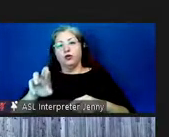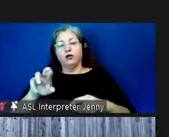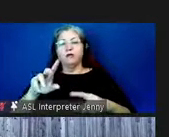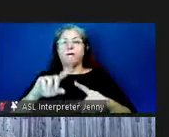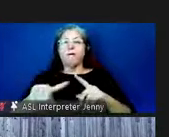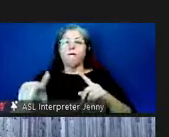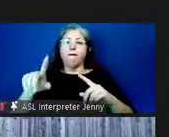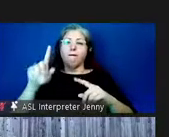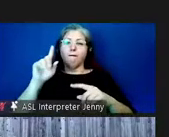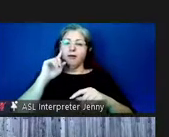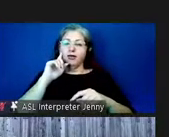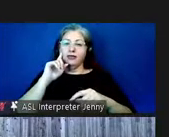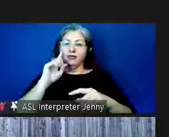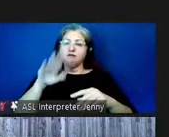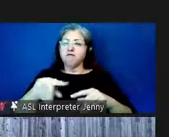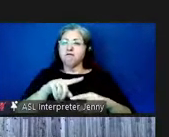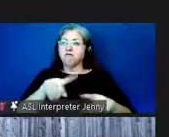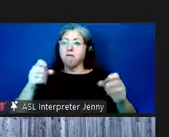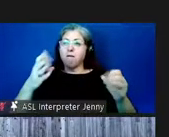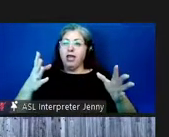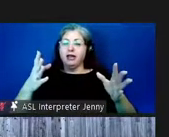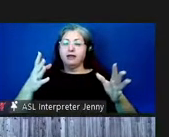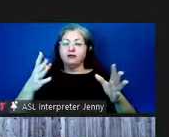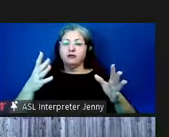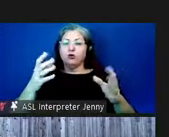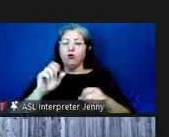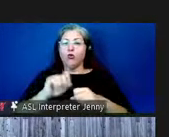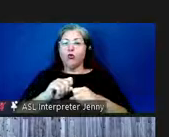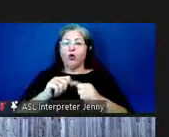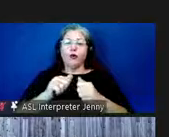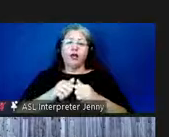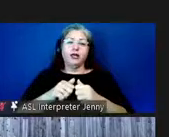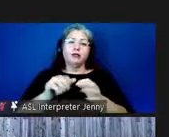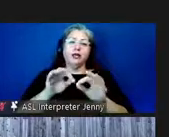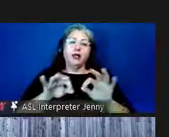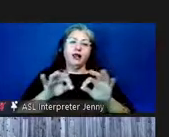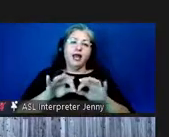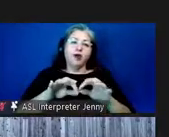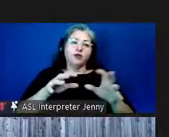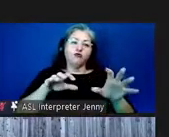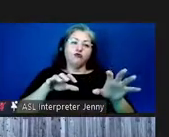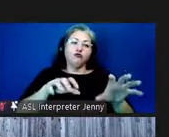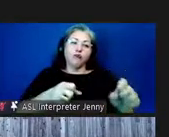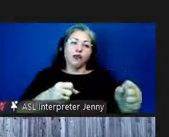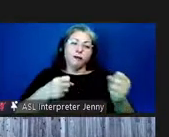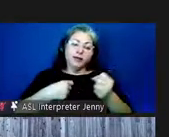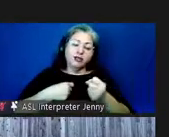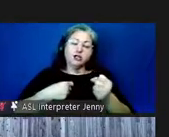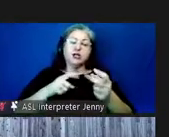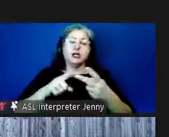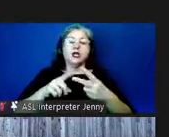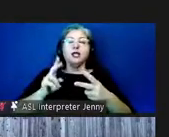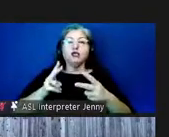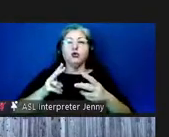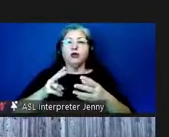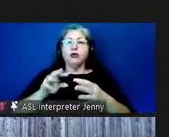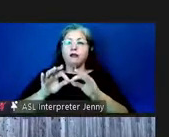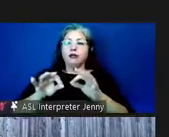that many of us if we work in language reclamation or historical language reclamation